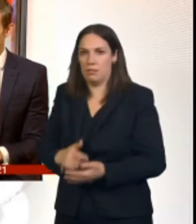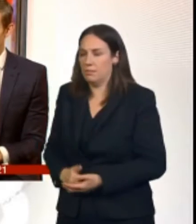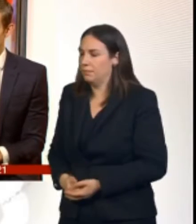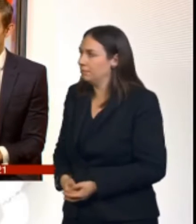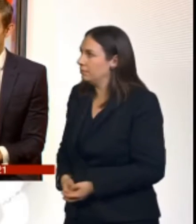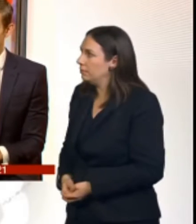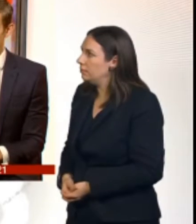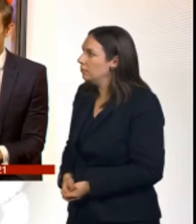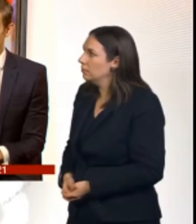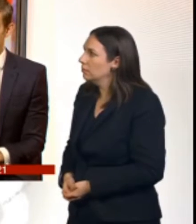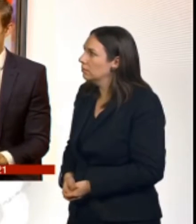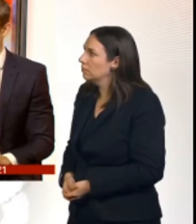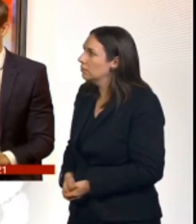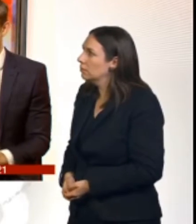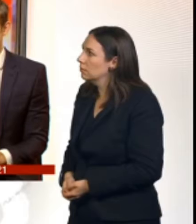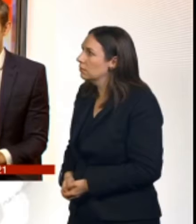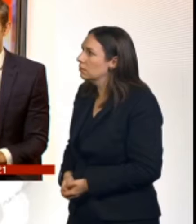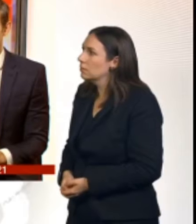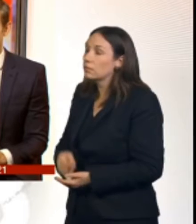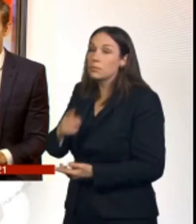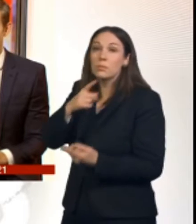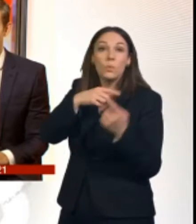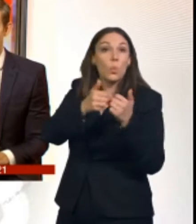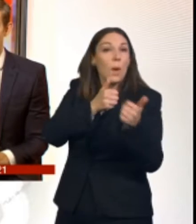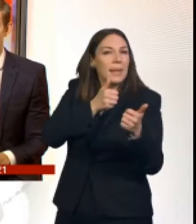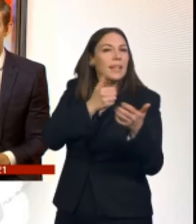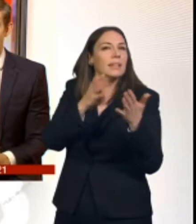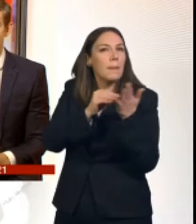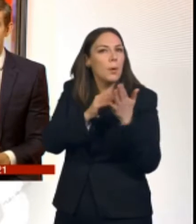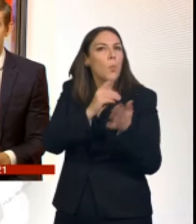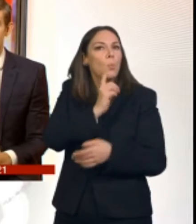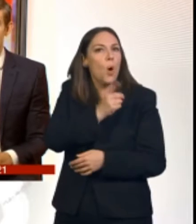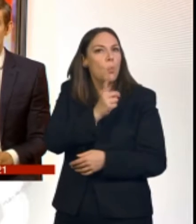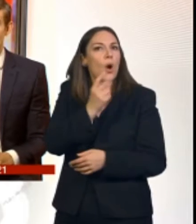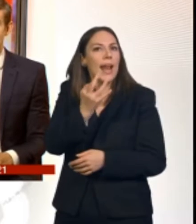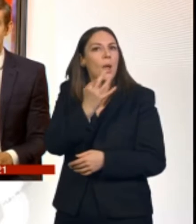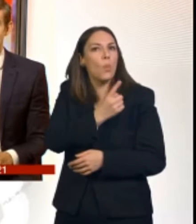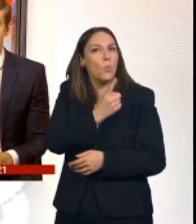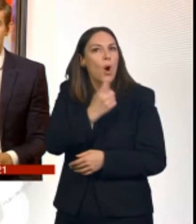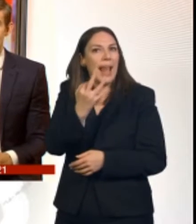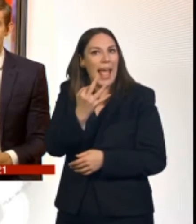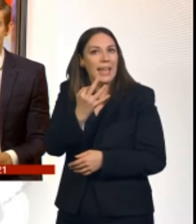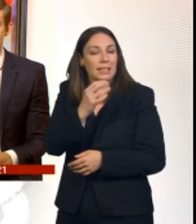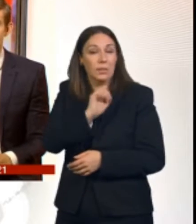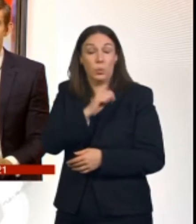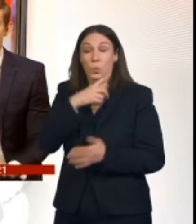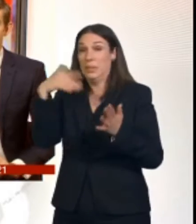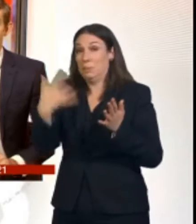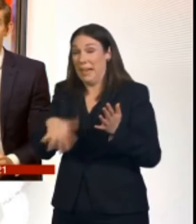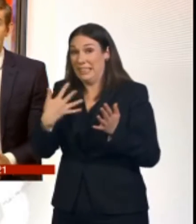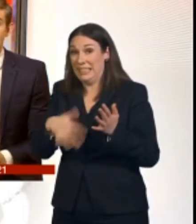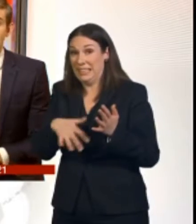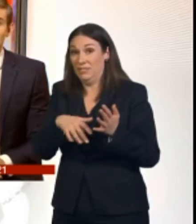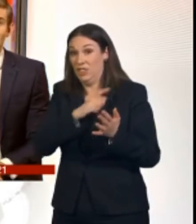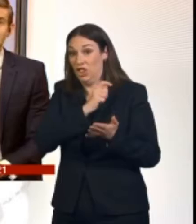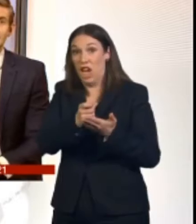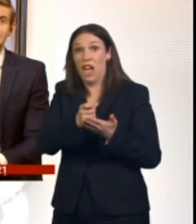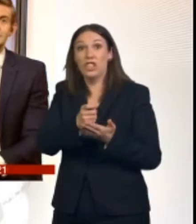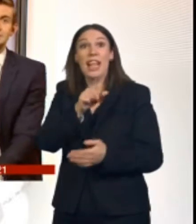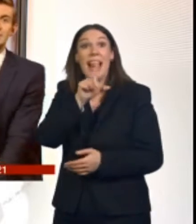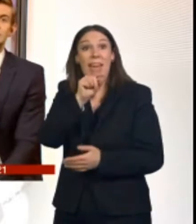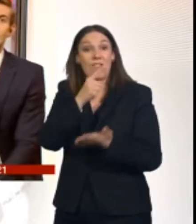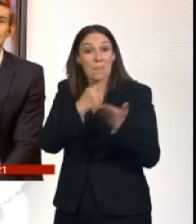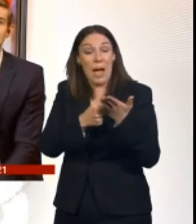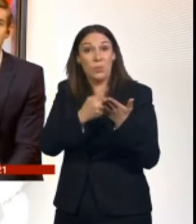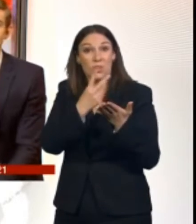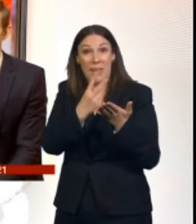That's 118.118. Currently charges. They say that's a massive £11.23. Elsewhere. HMRC